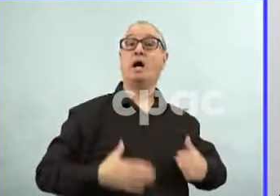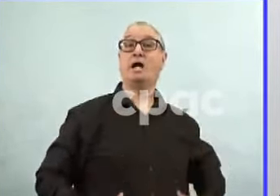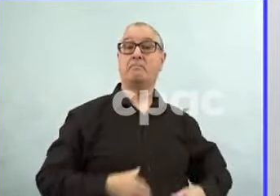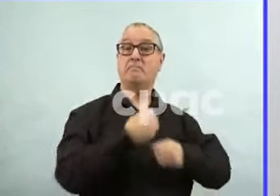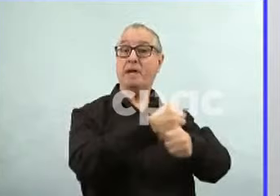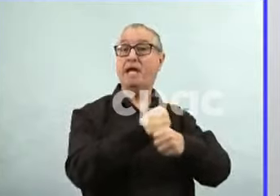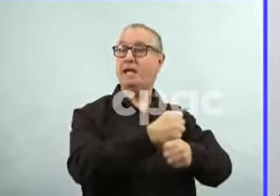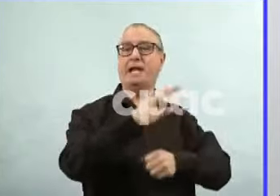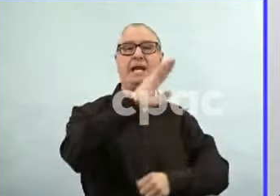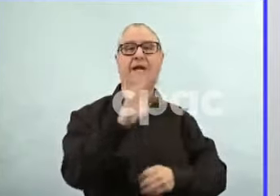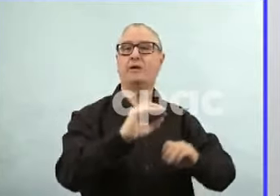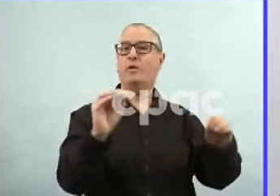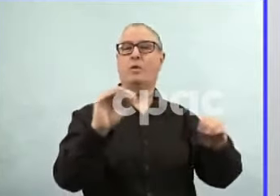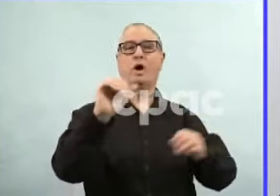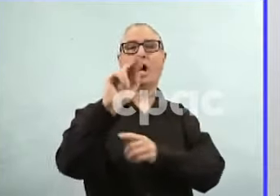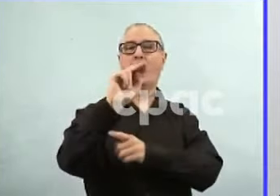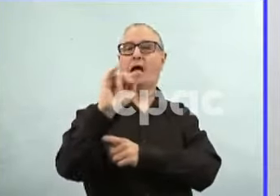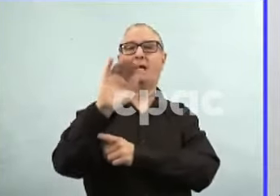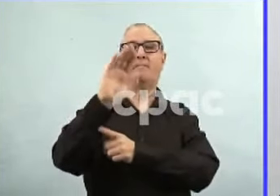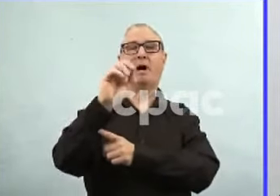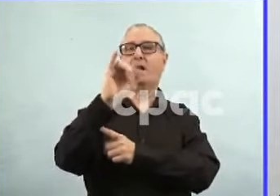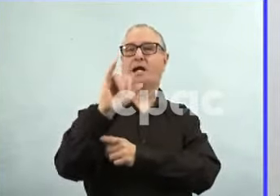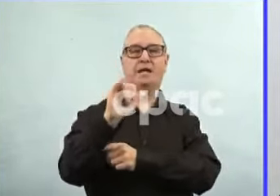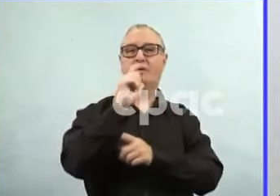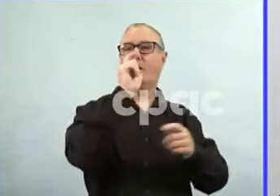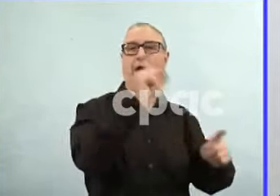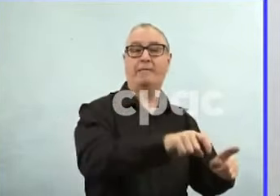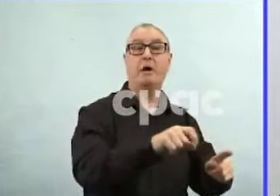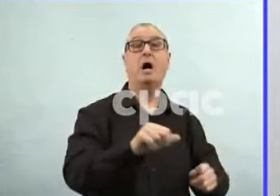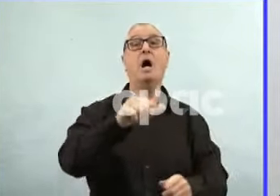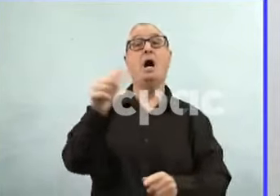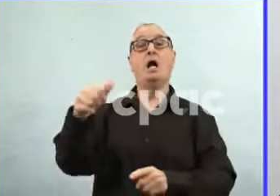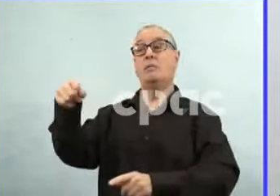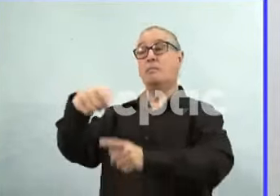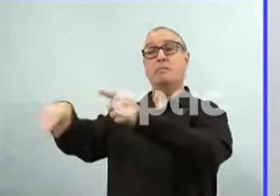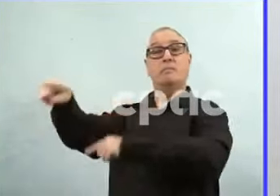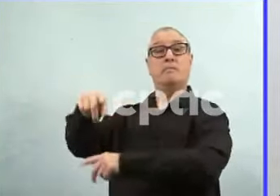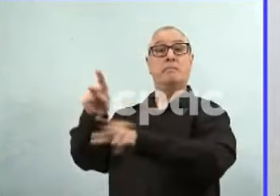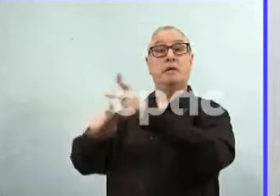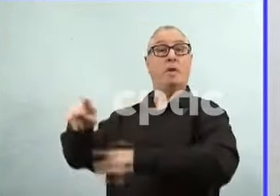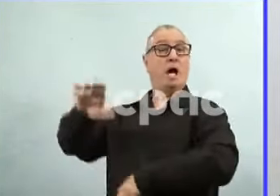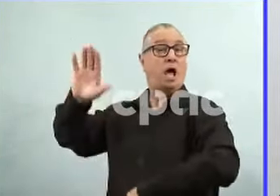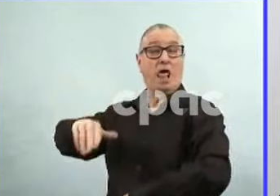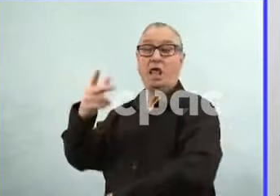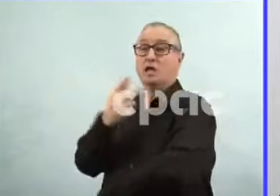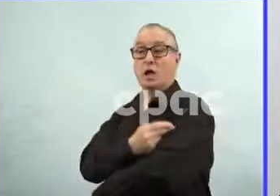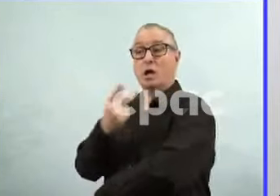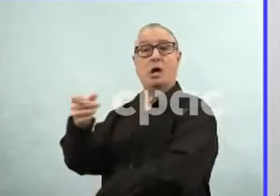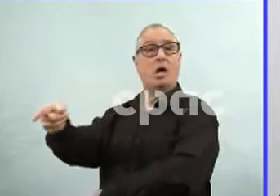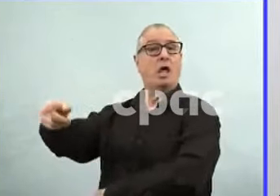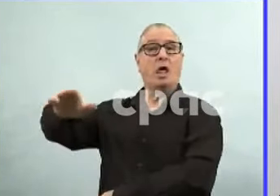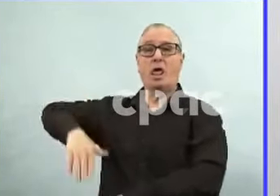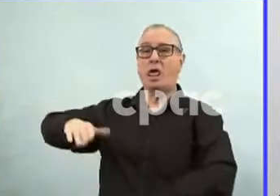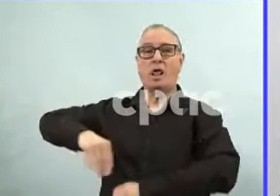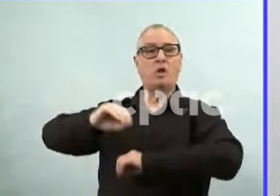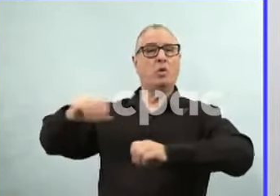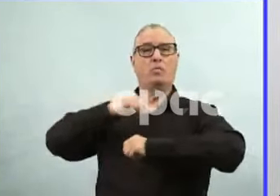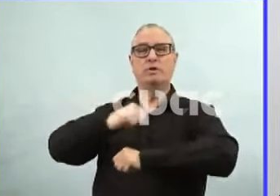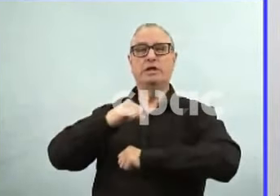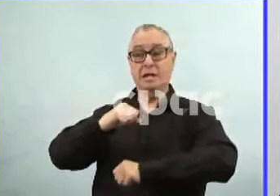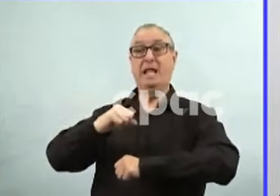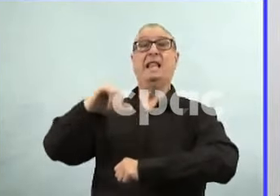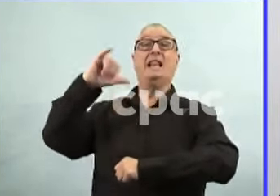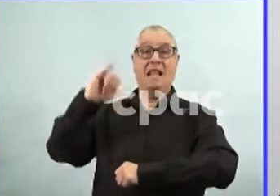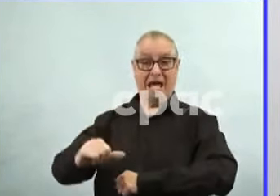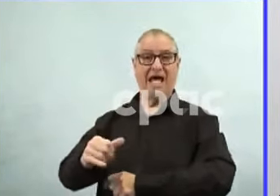could cause long-term effects, that's really not how vaccines work and not how our bodies work. Vaccines are